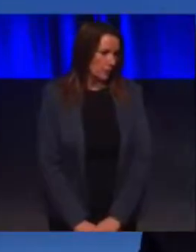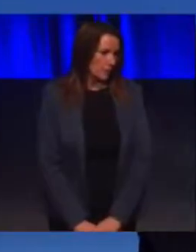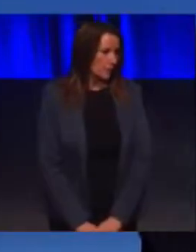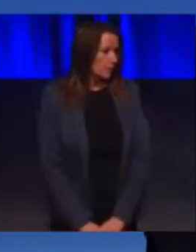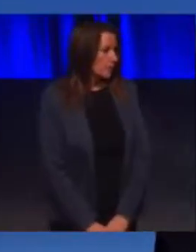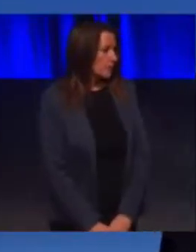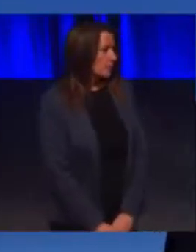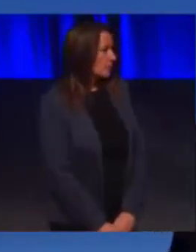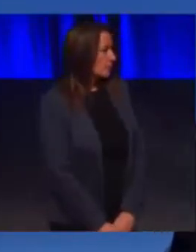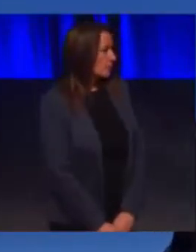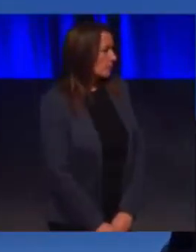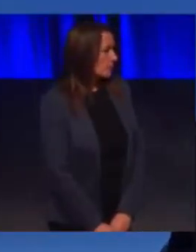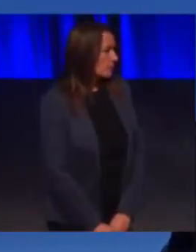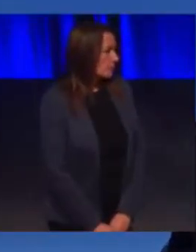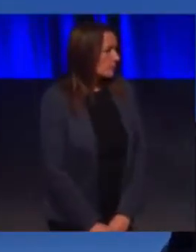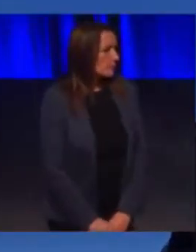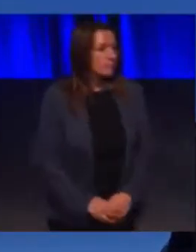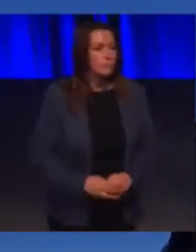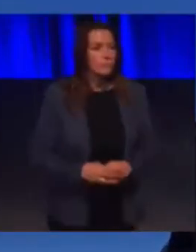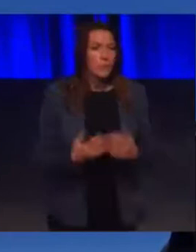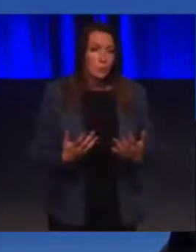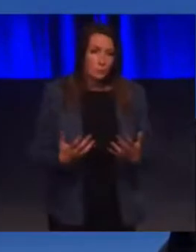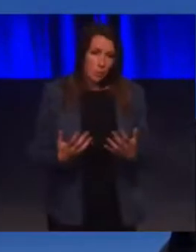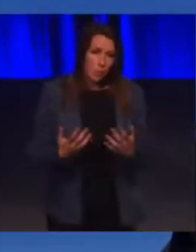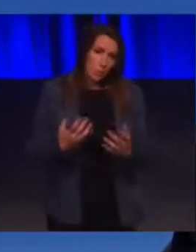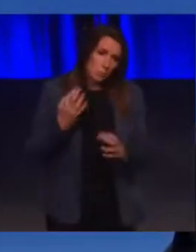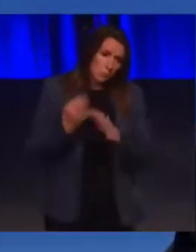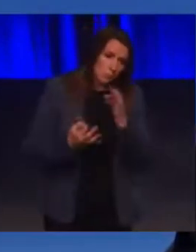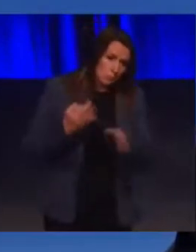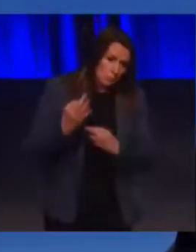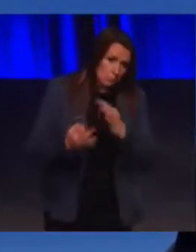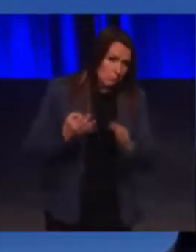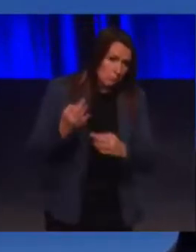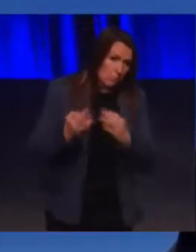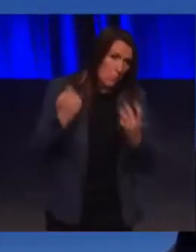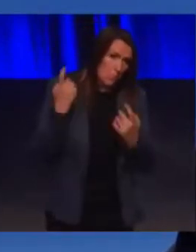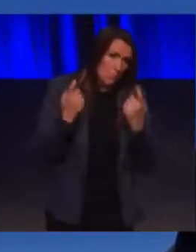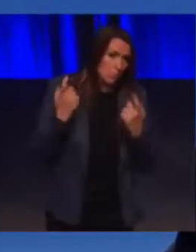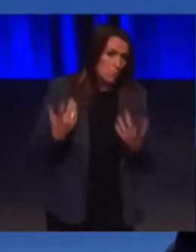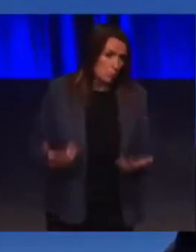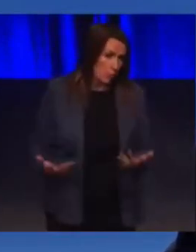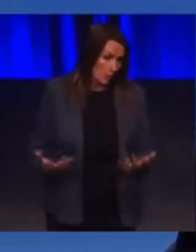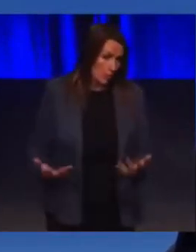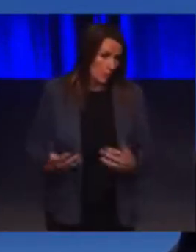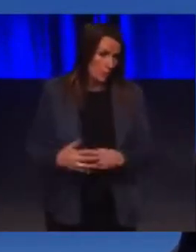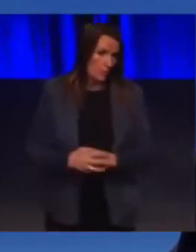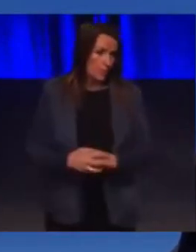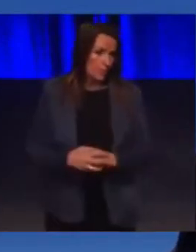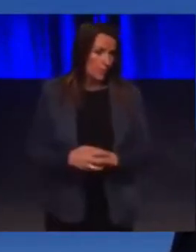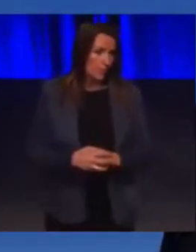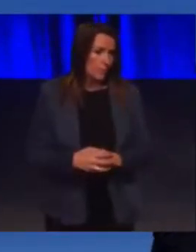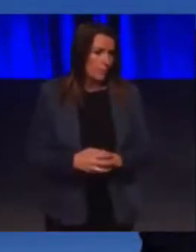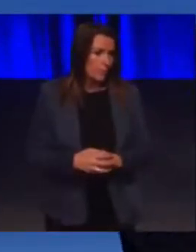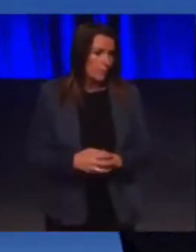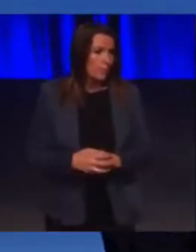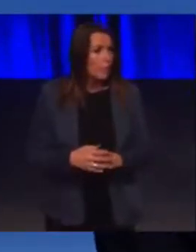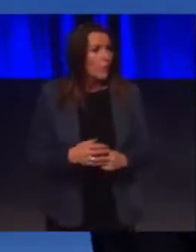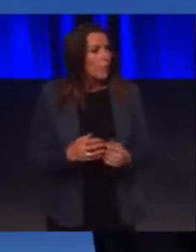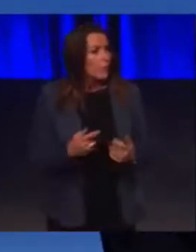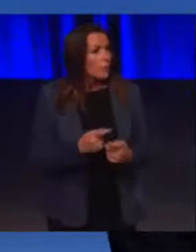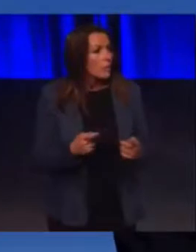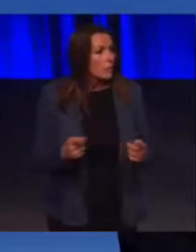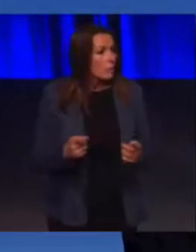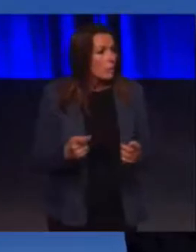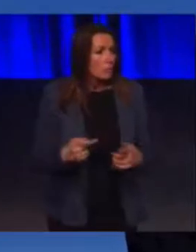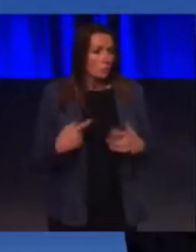We've been asked a number of questions today. And, you know, if you had a son